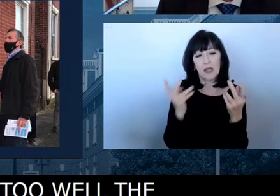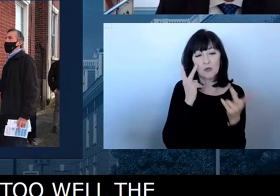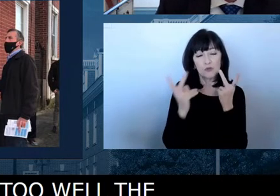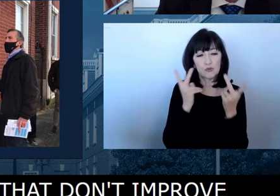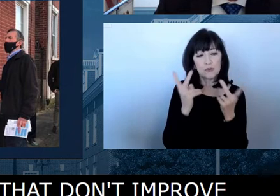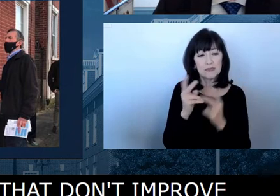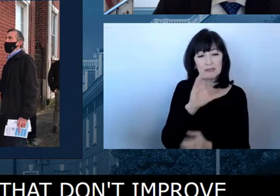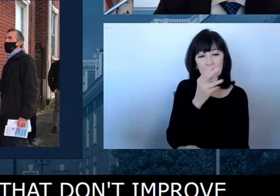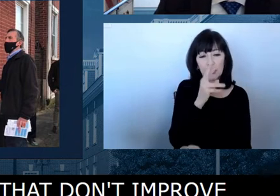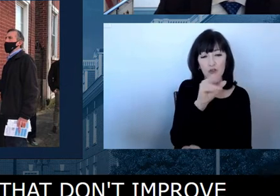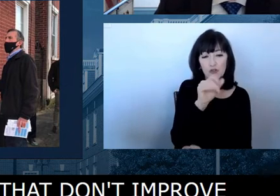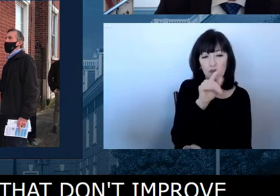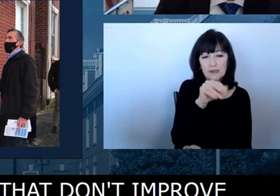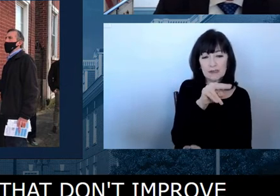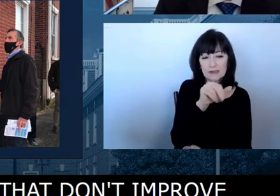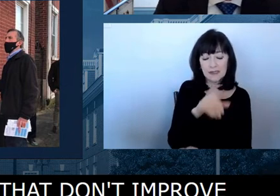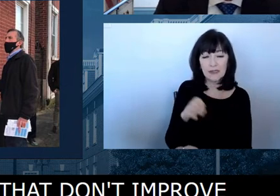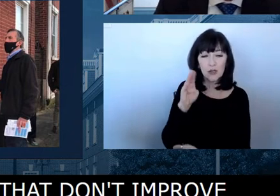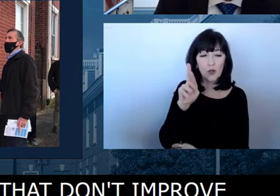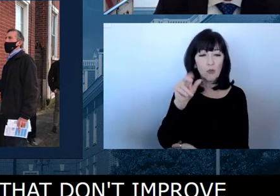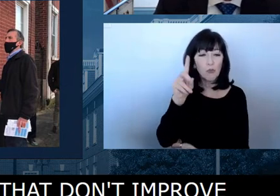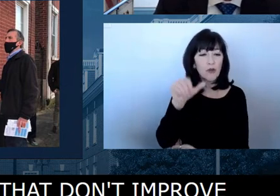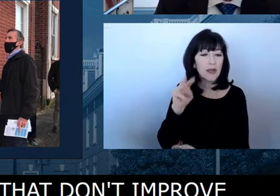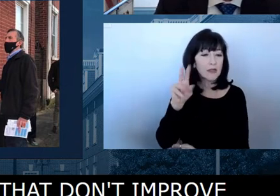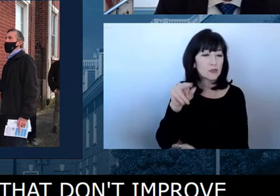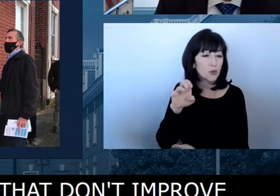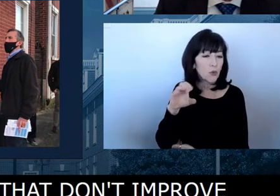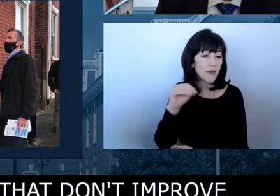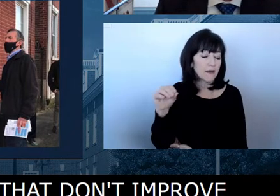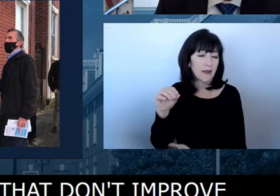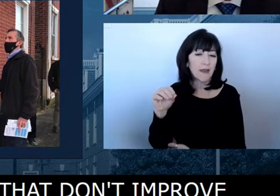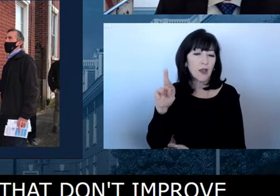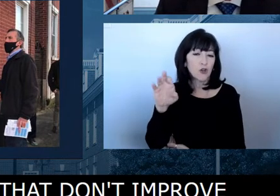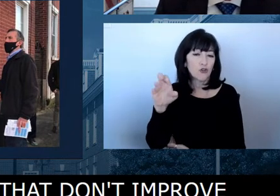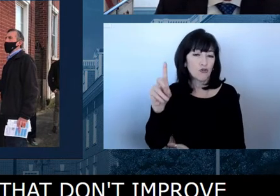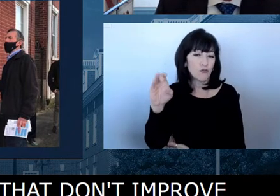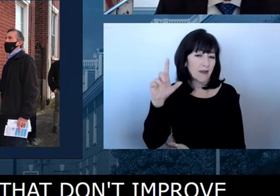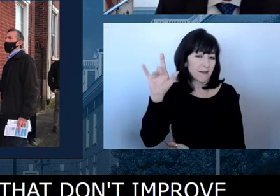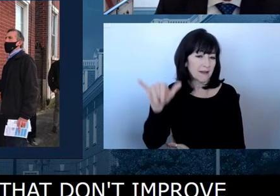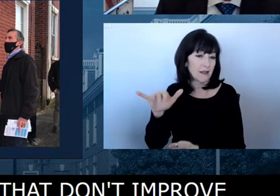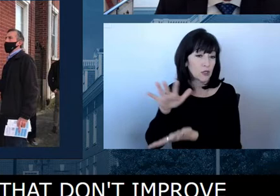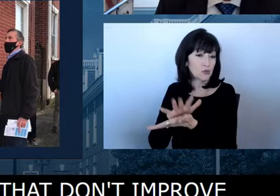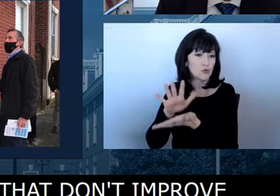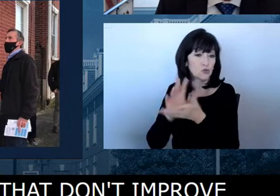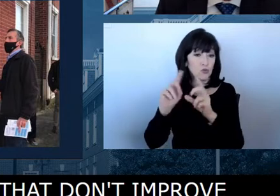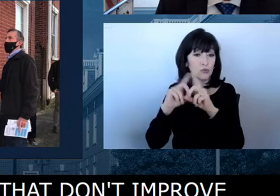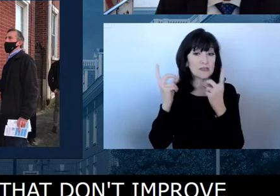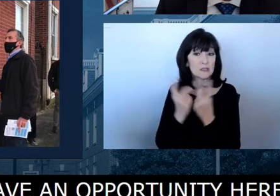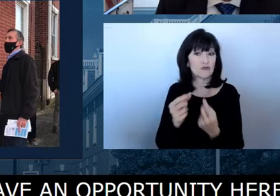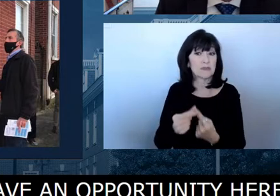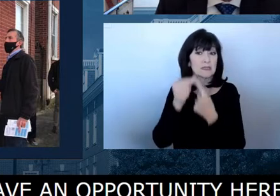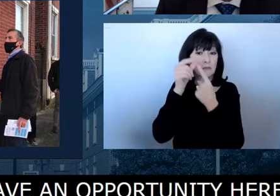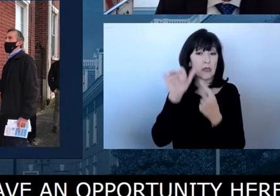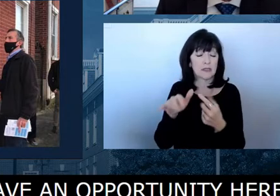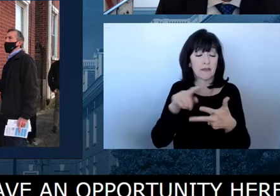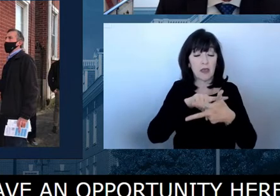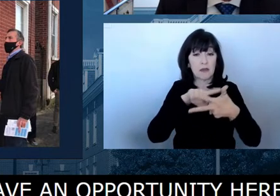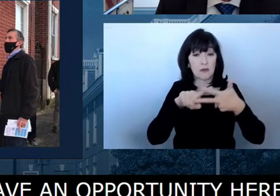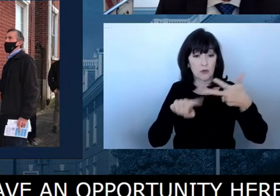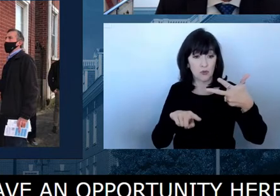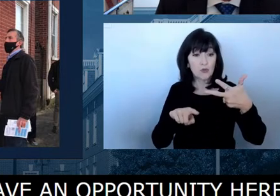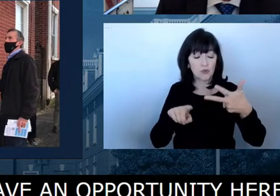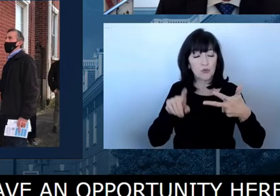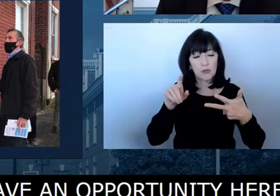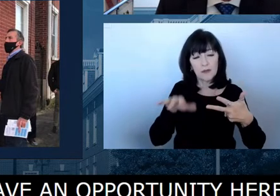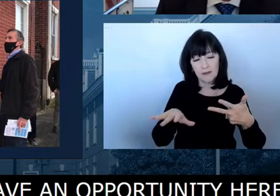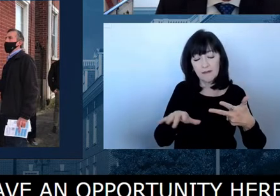districts to make positive change for our students and families, specifically those who attend school elementary and